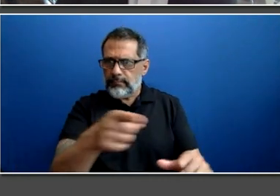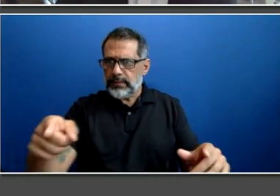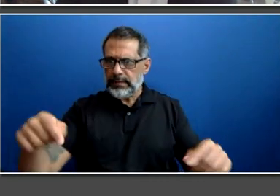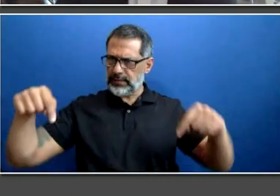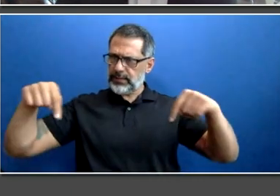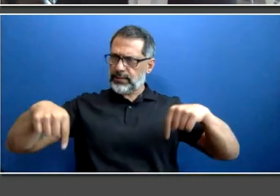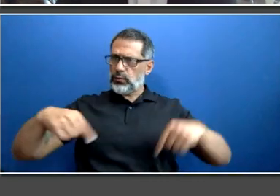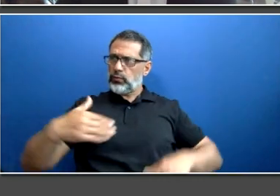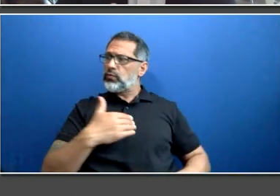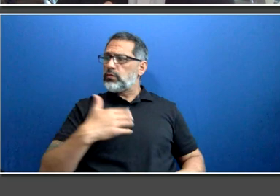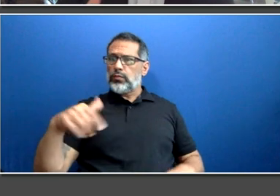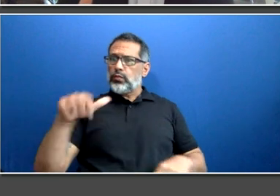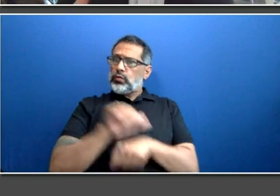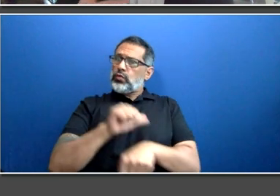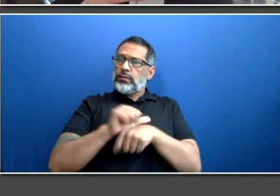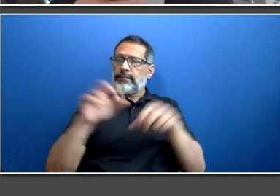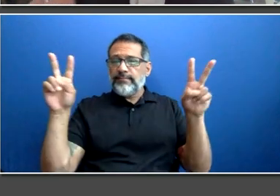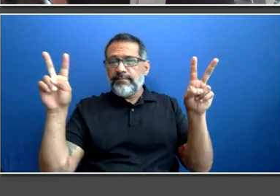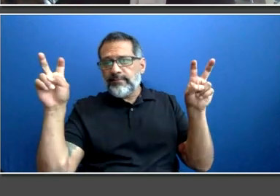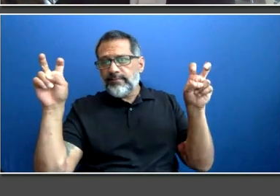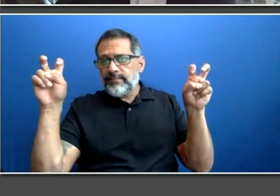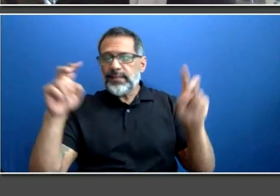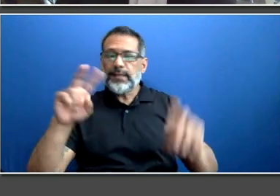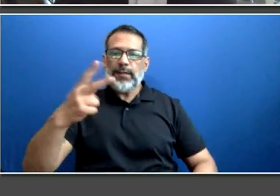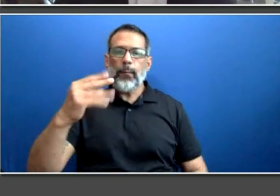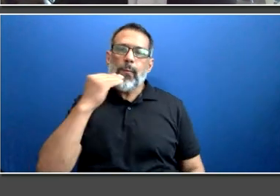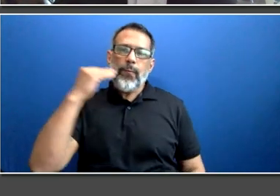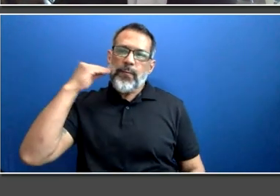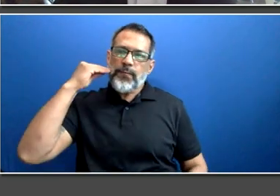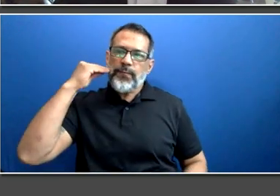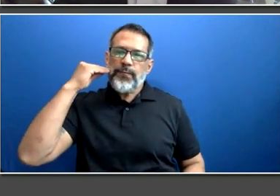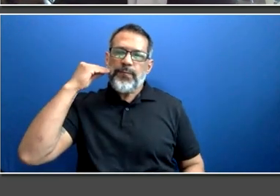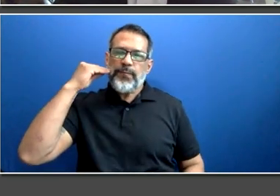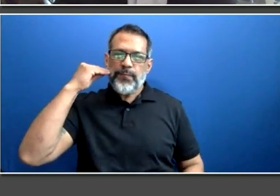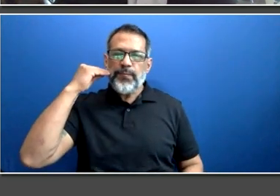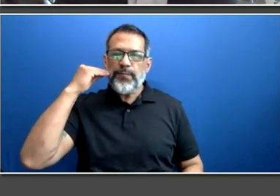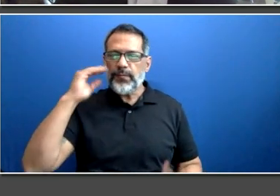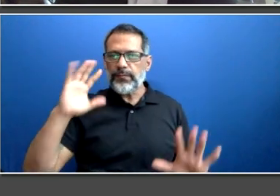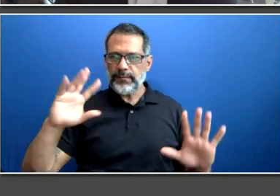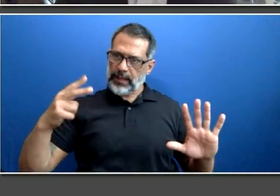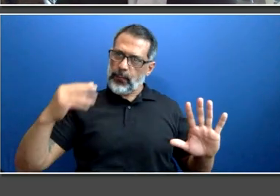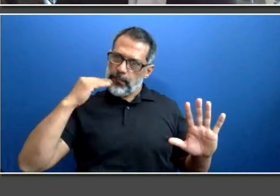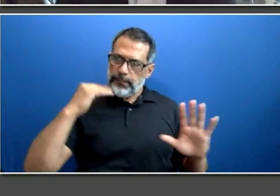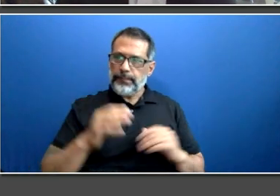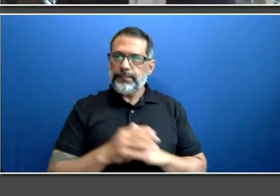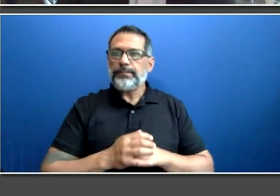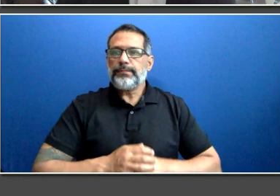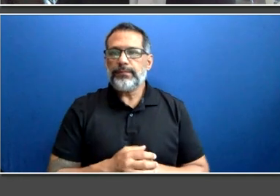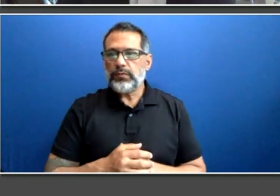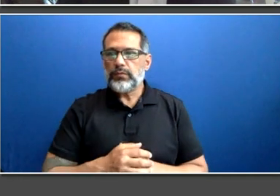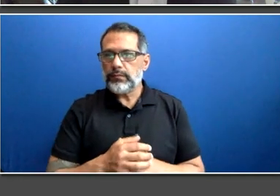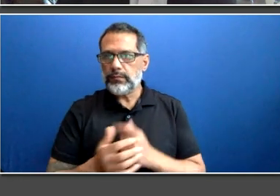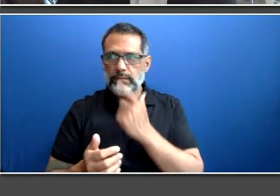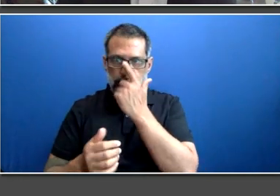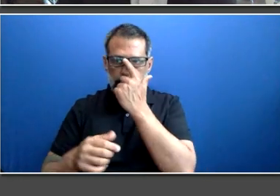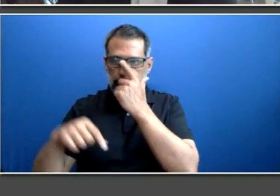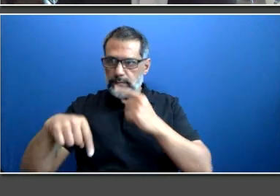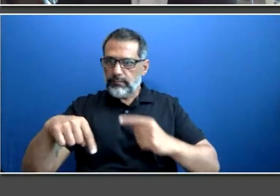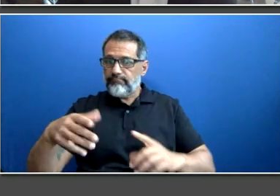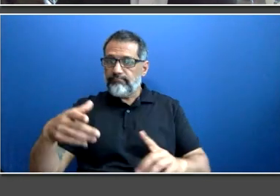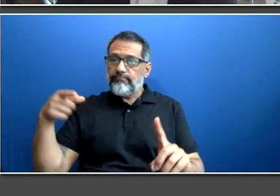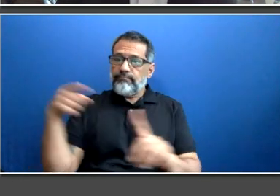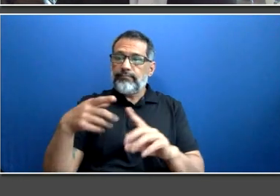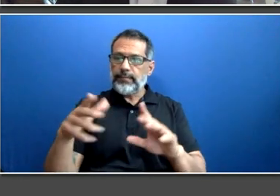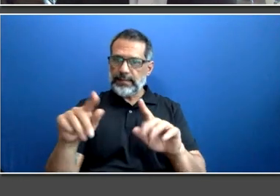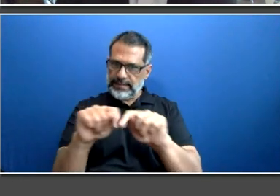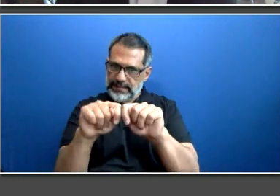a good working environment, and they have a high regard with working for others or with others in teamwork. Team building's important to us. You know, some of